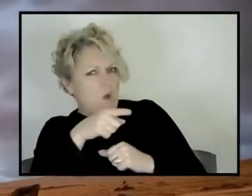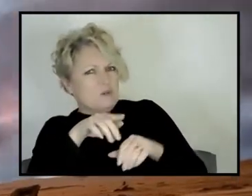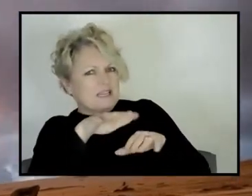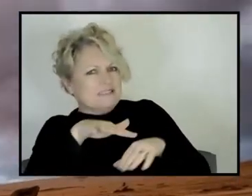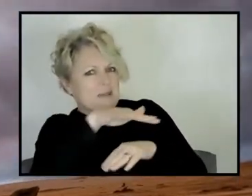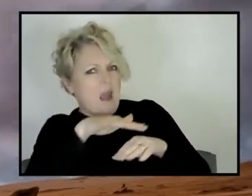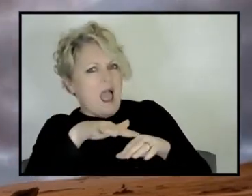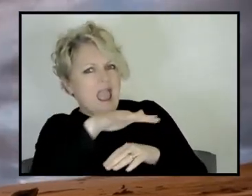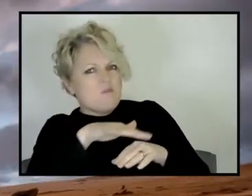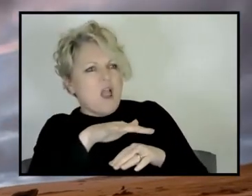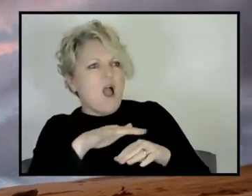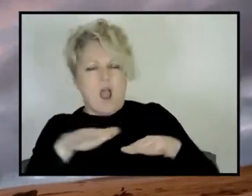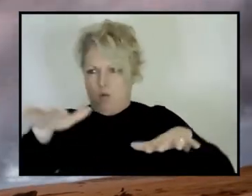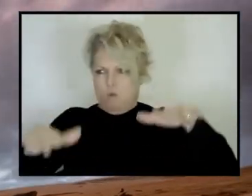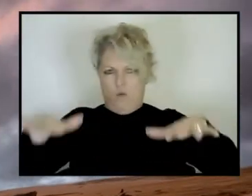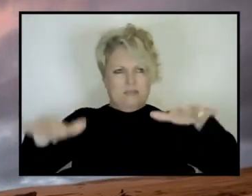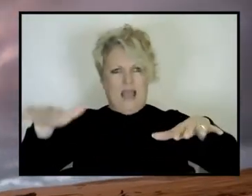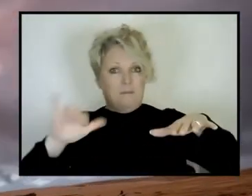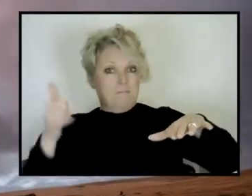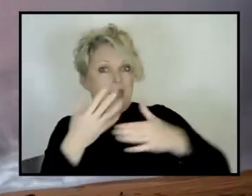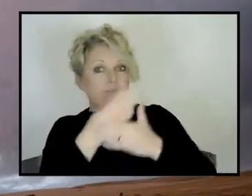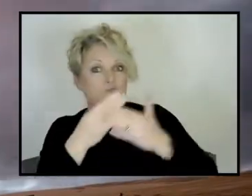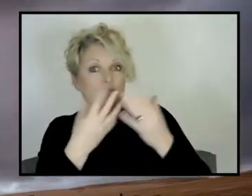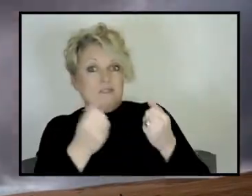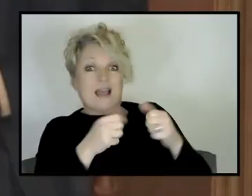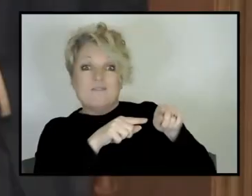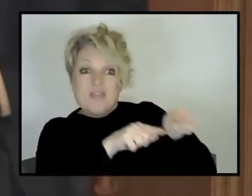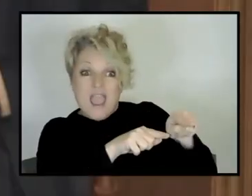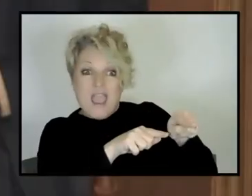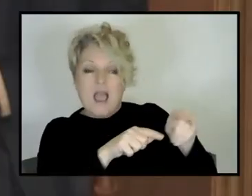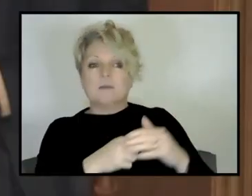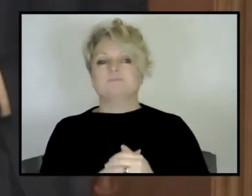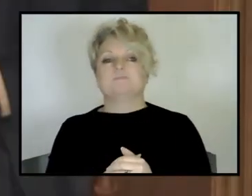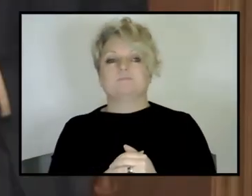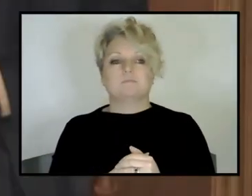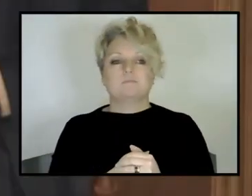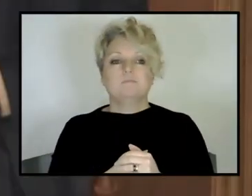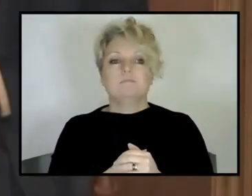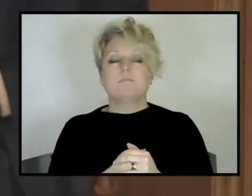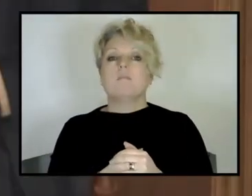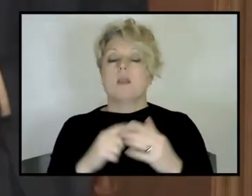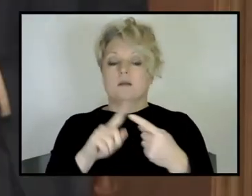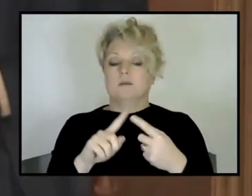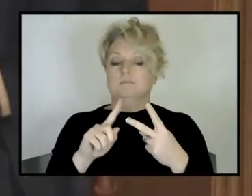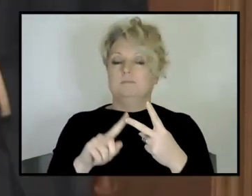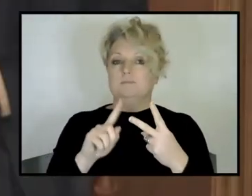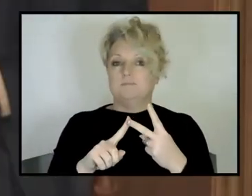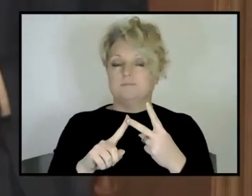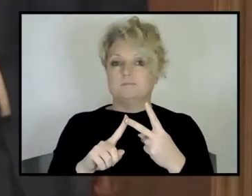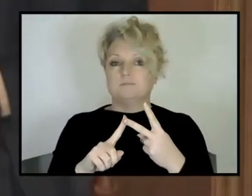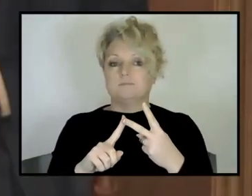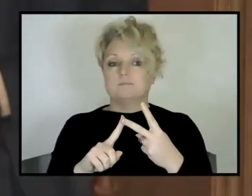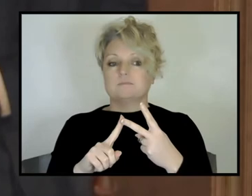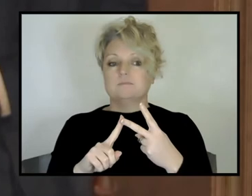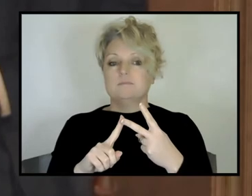to find a resource. For example, that's one, one, one, one way. It also gives us, um, some